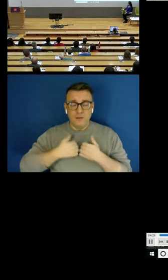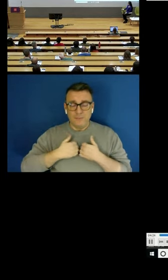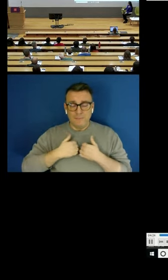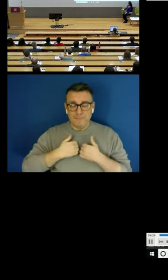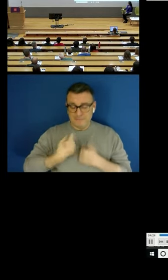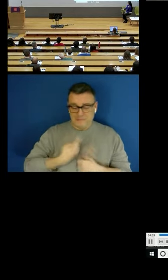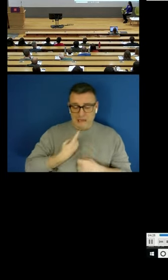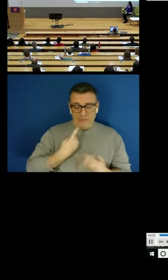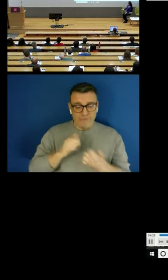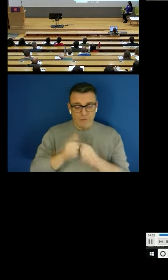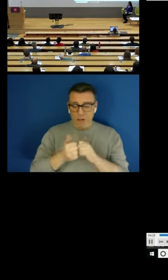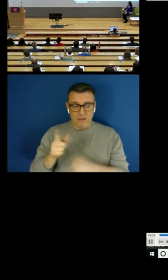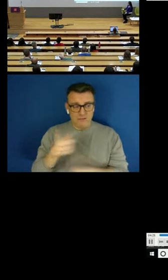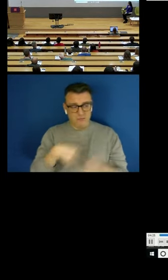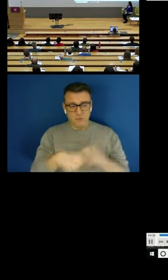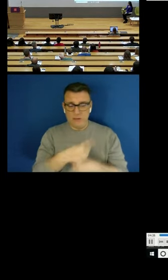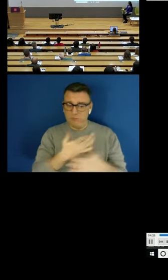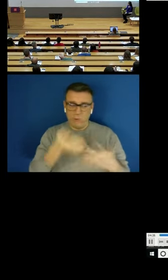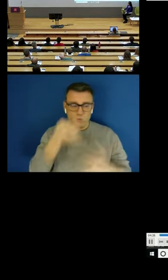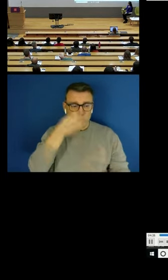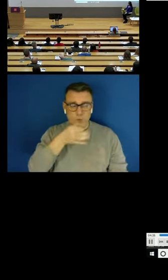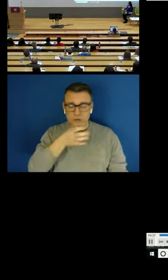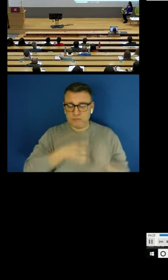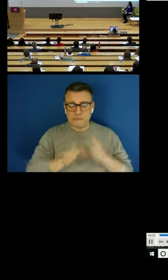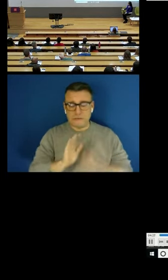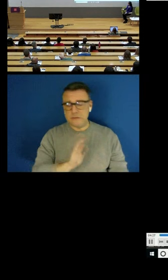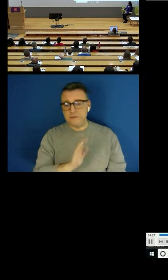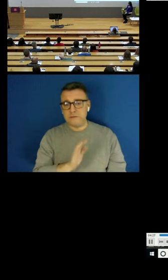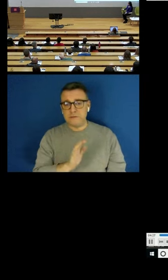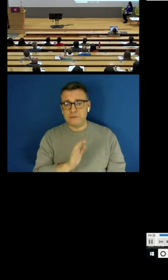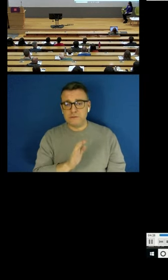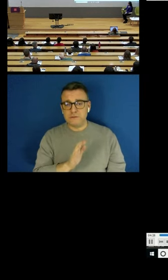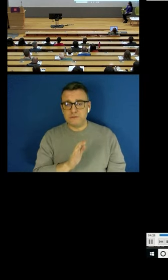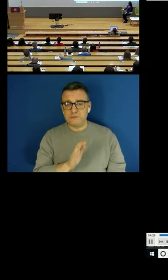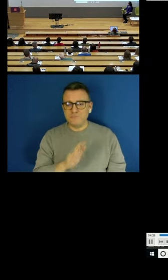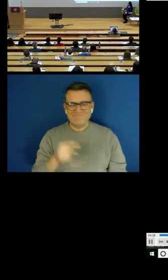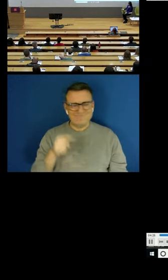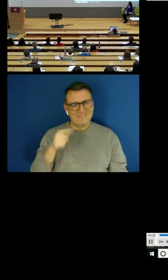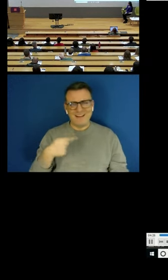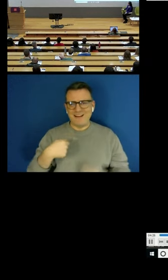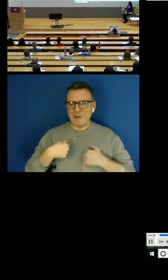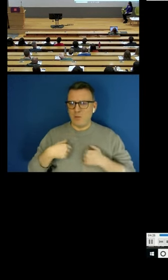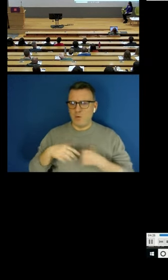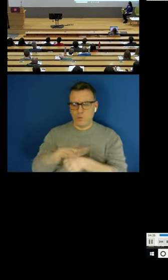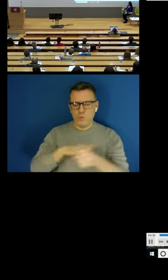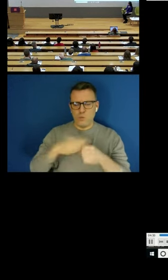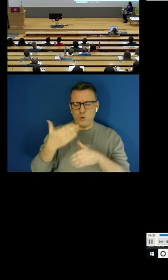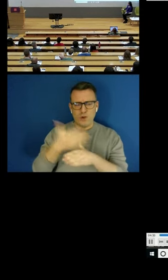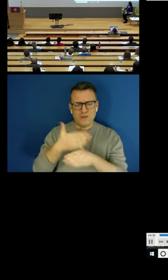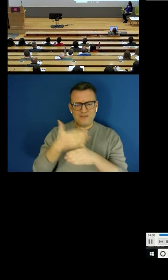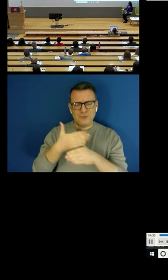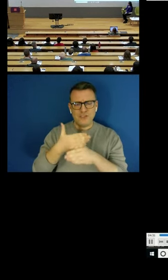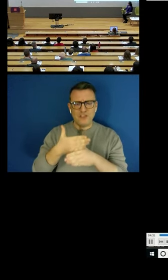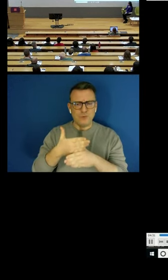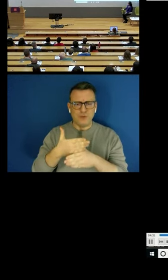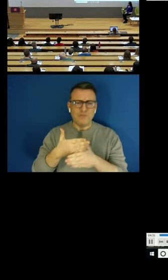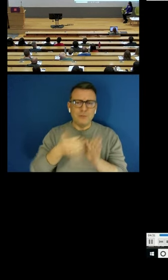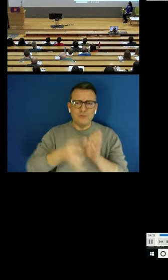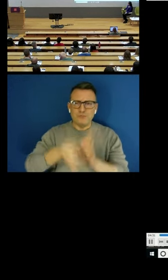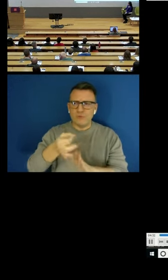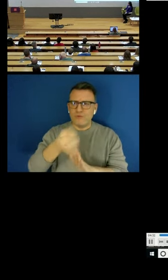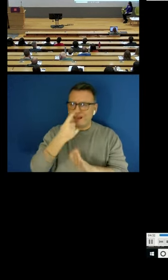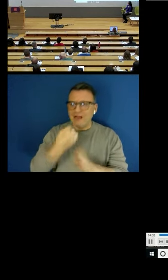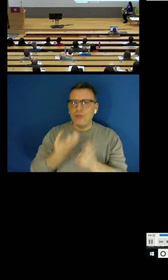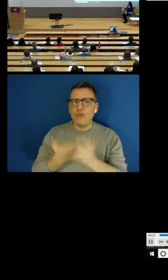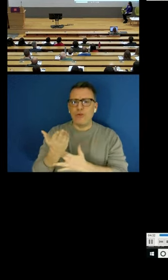I think the the working conditions can be improved by providing